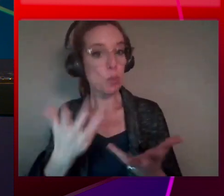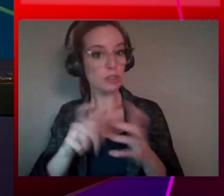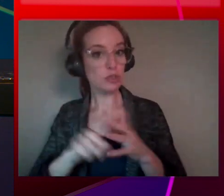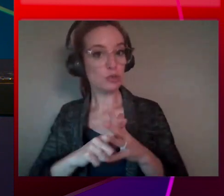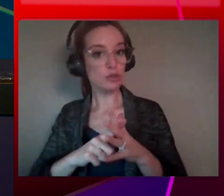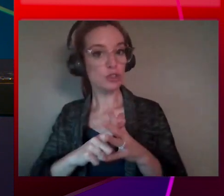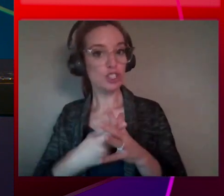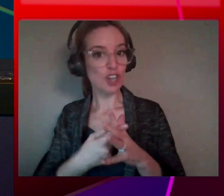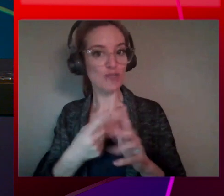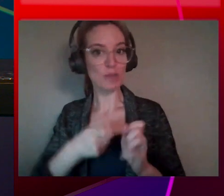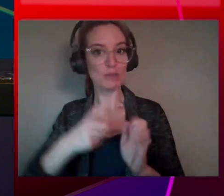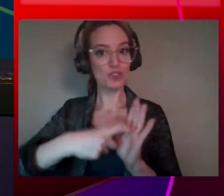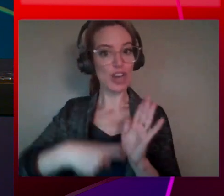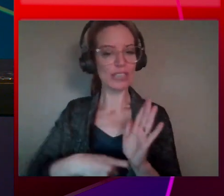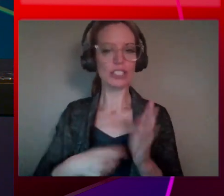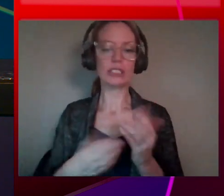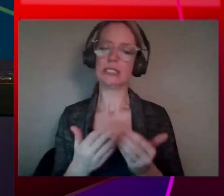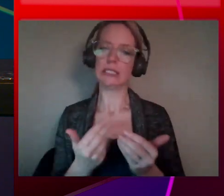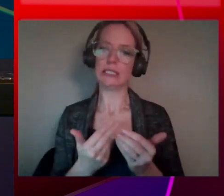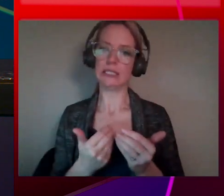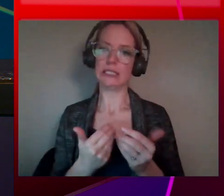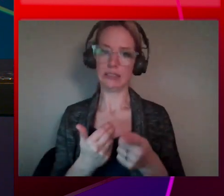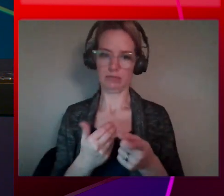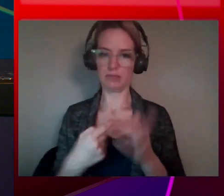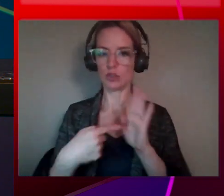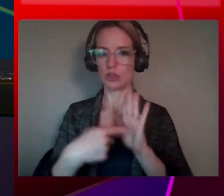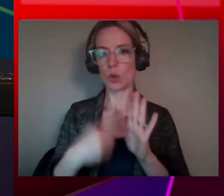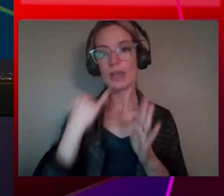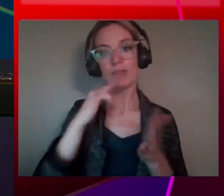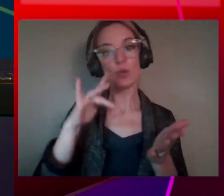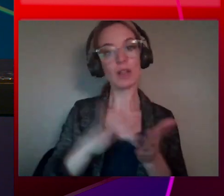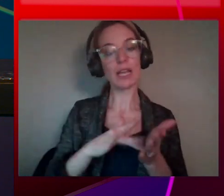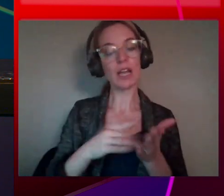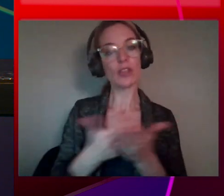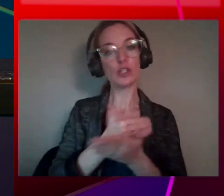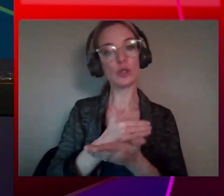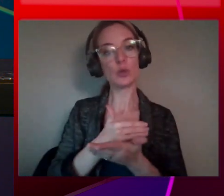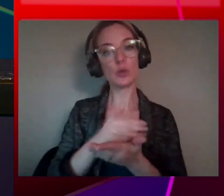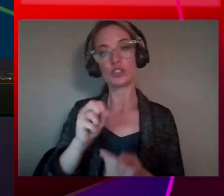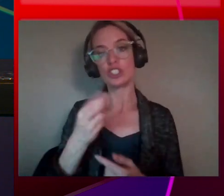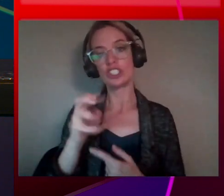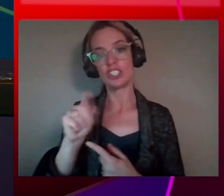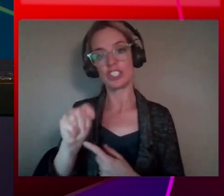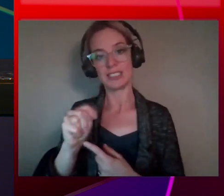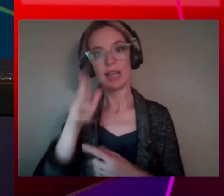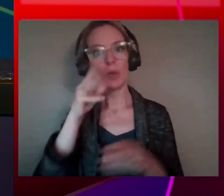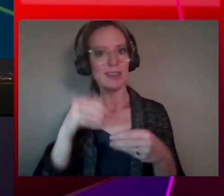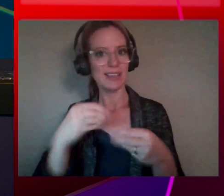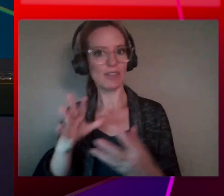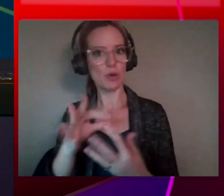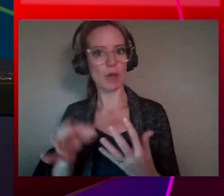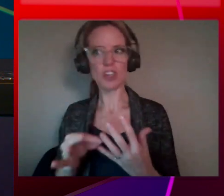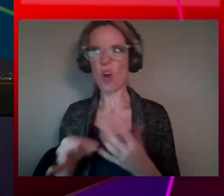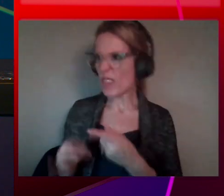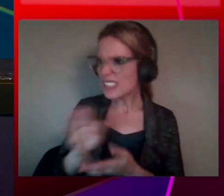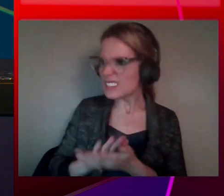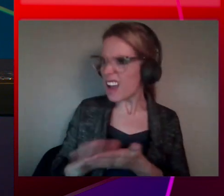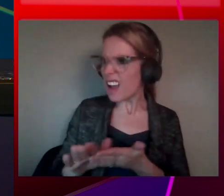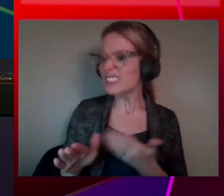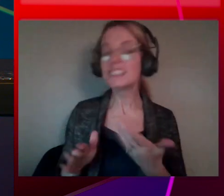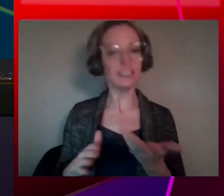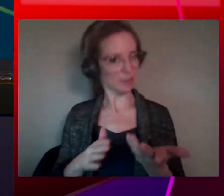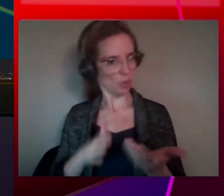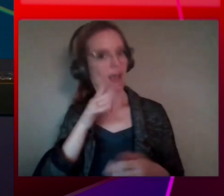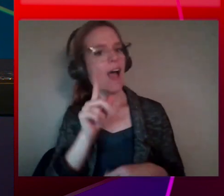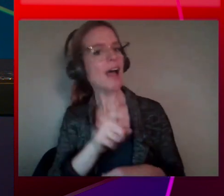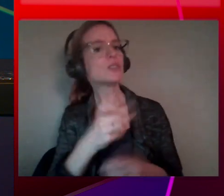anytime you click on this new sheet, it'll give you an option. Hey, like, what do you want to build today? Right? Like, do you want to build